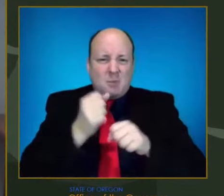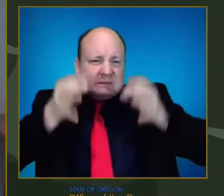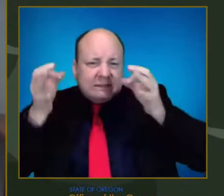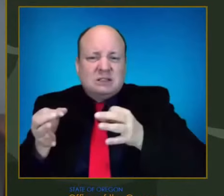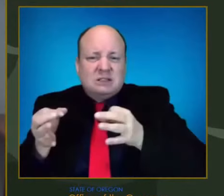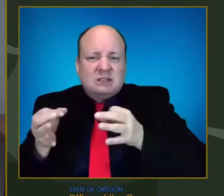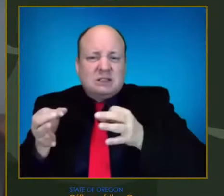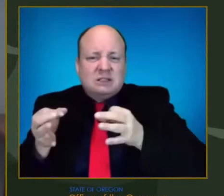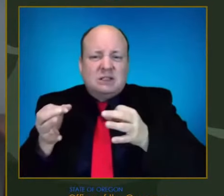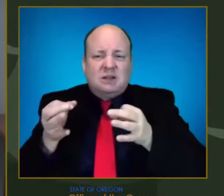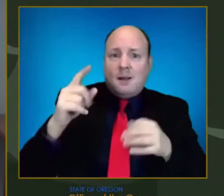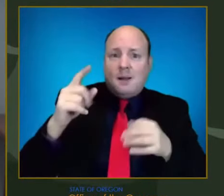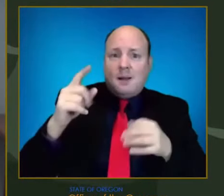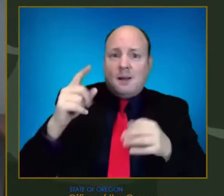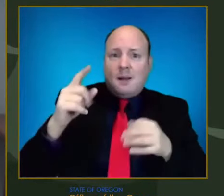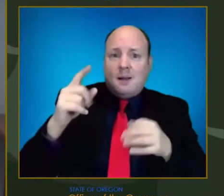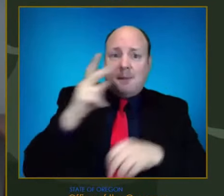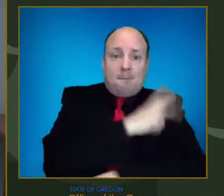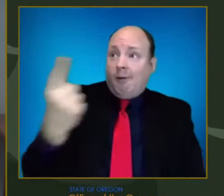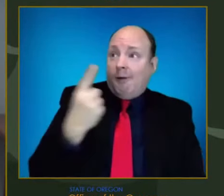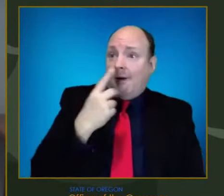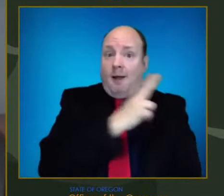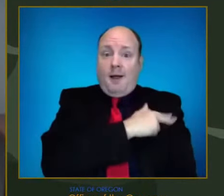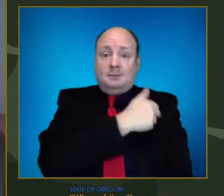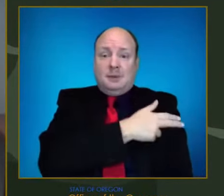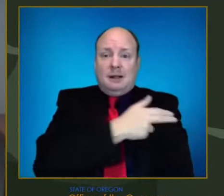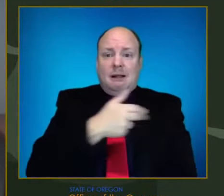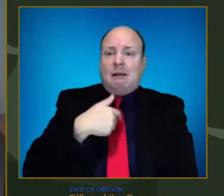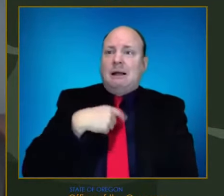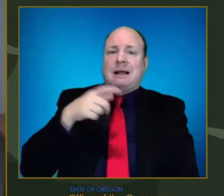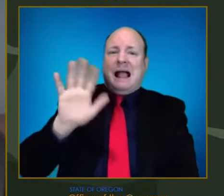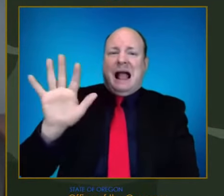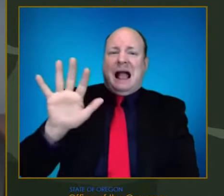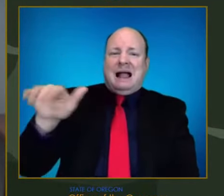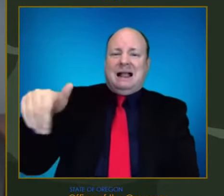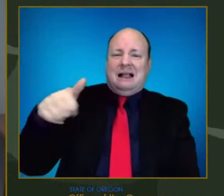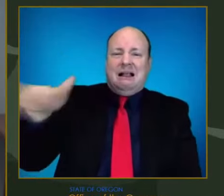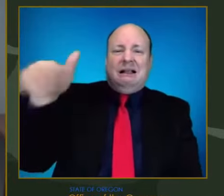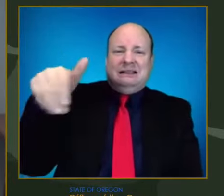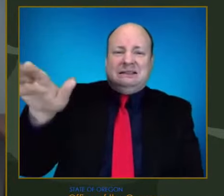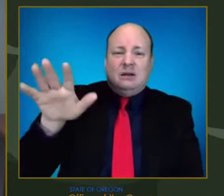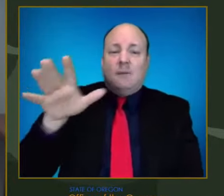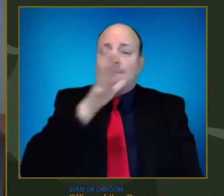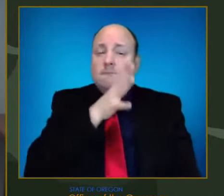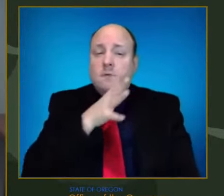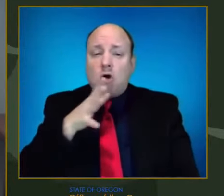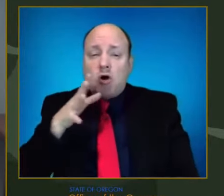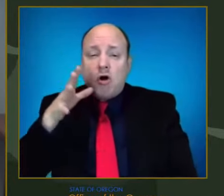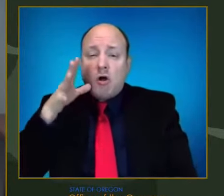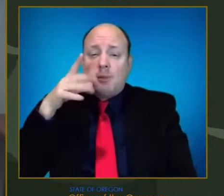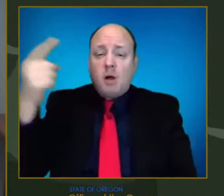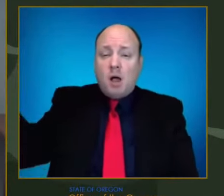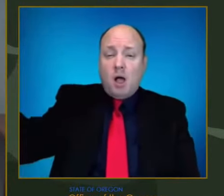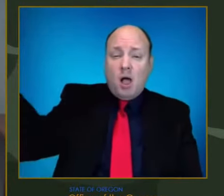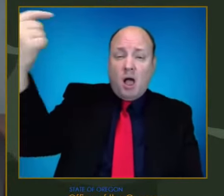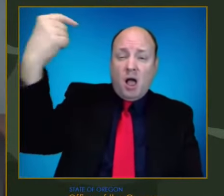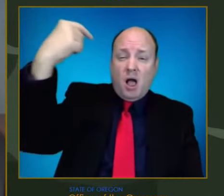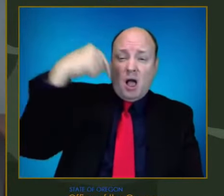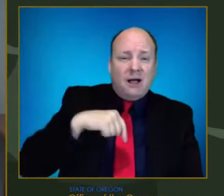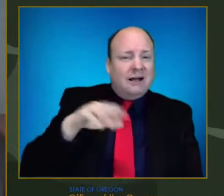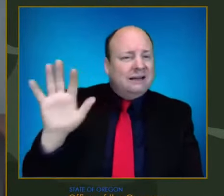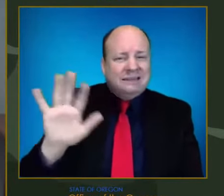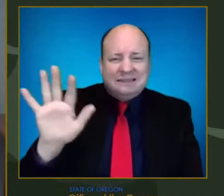who need a higher level of care from our rural and community hospital partners around the state who are also bursting at the